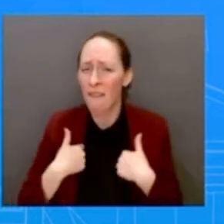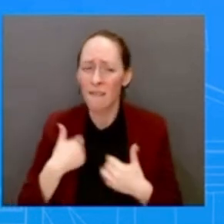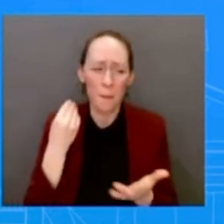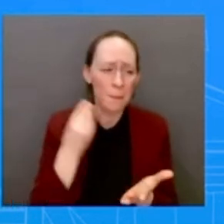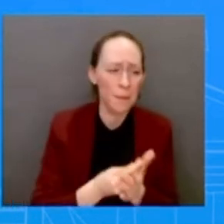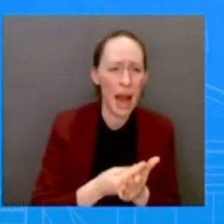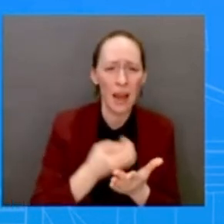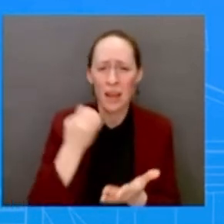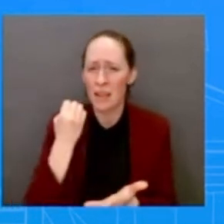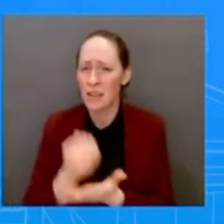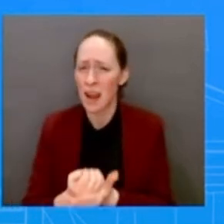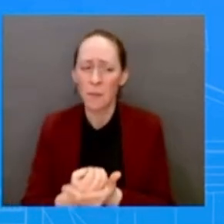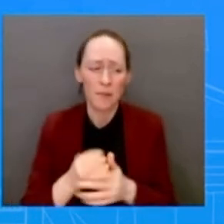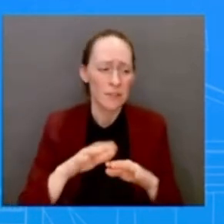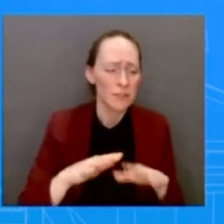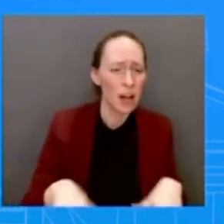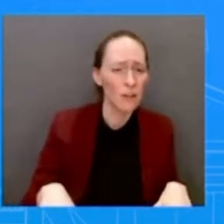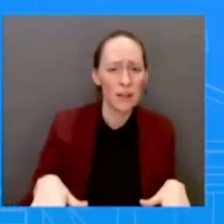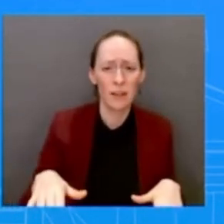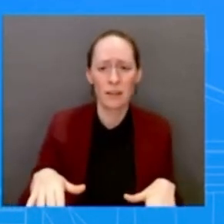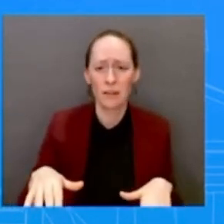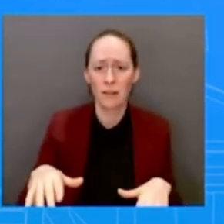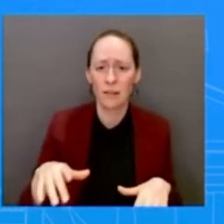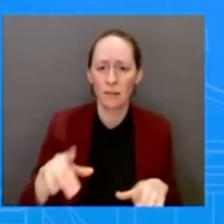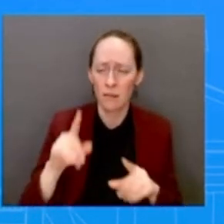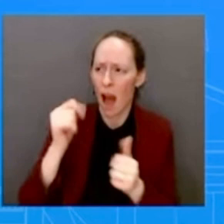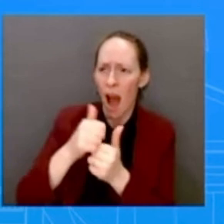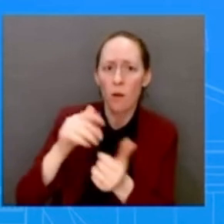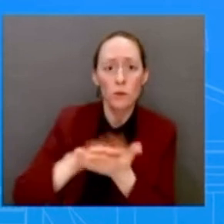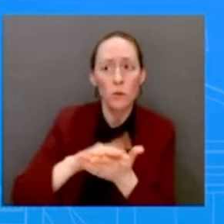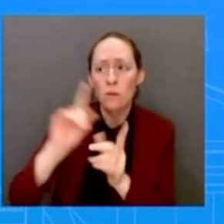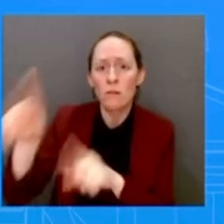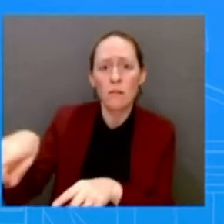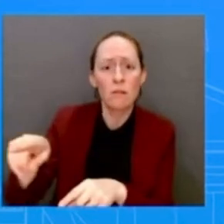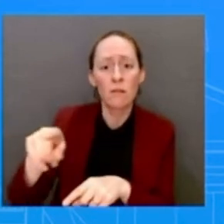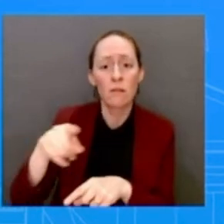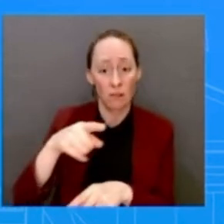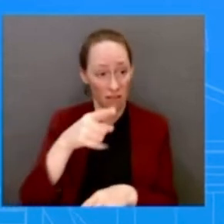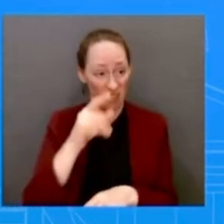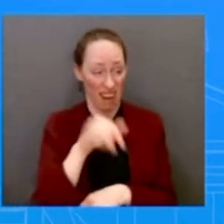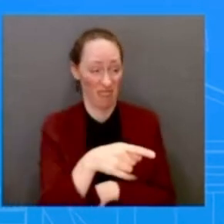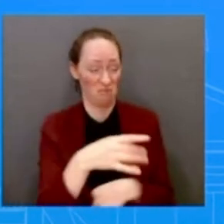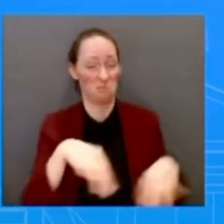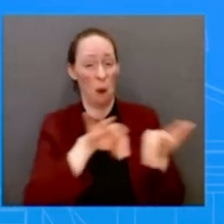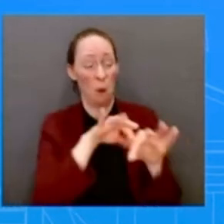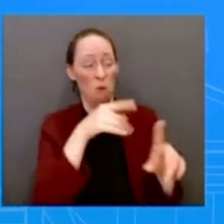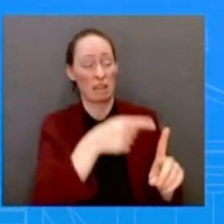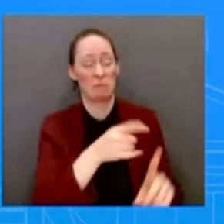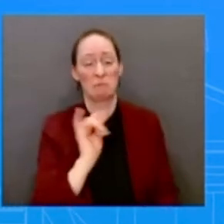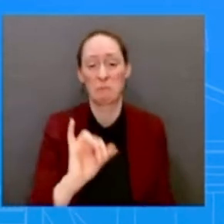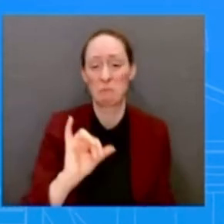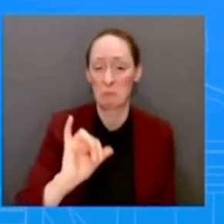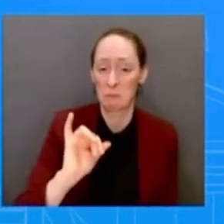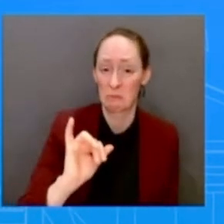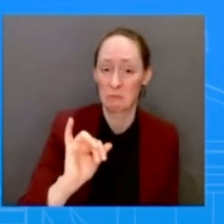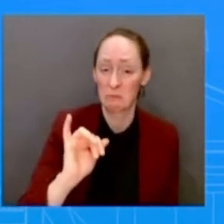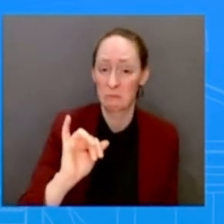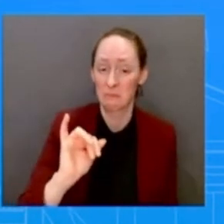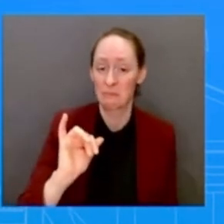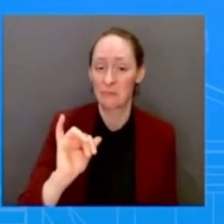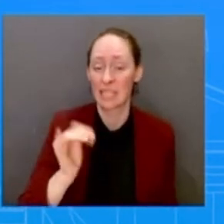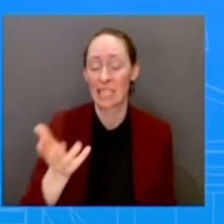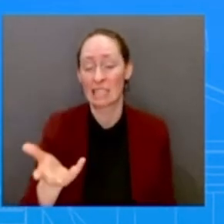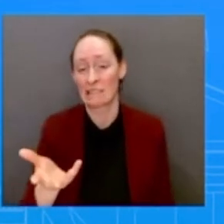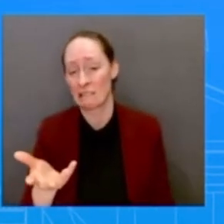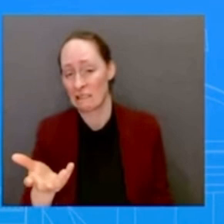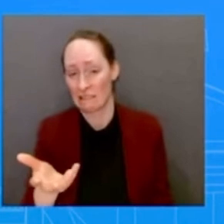are safe? But that's what he wants to focus on. So it's part of a larger pattern from elected officials who espouse freedom and liberty,